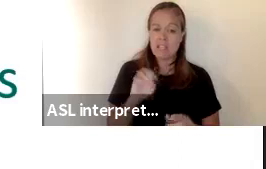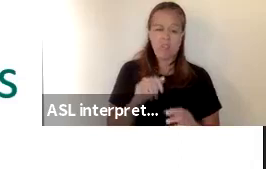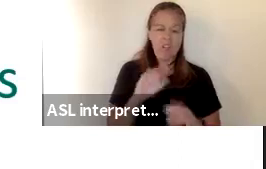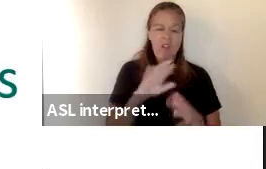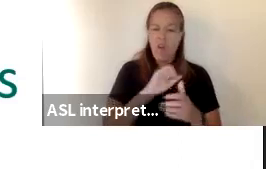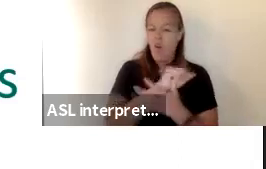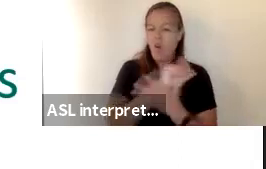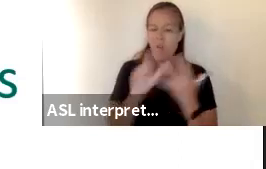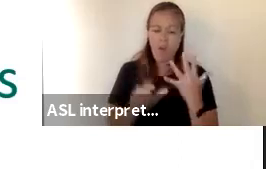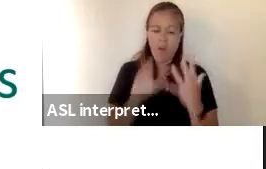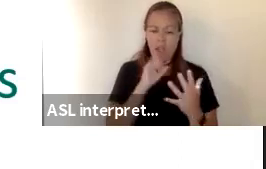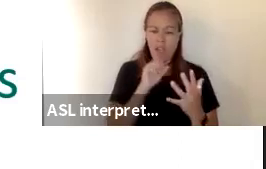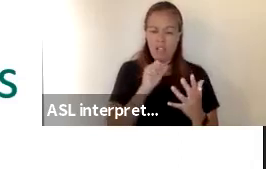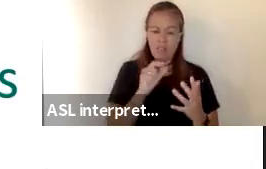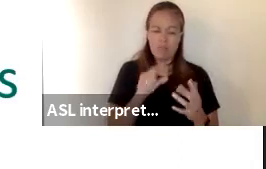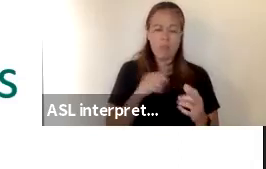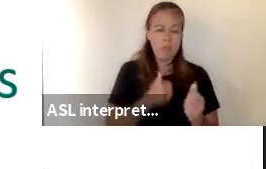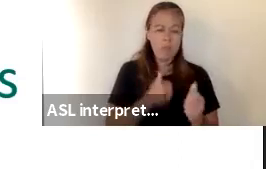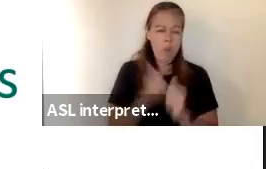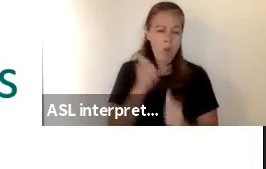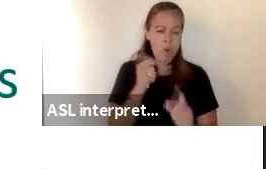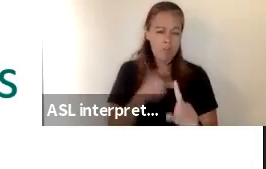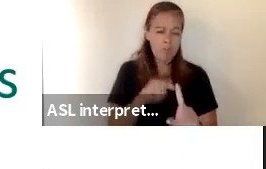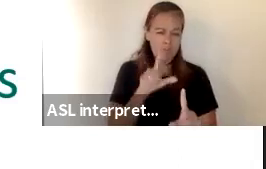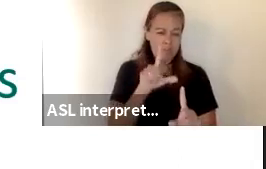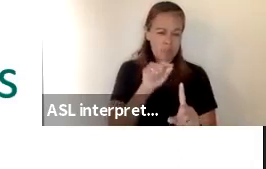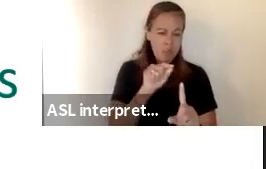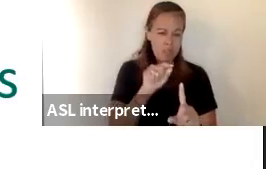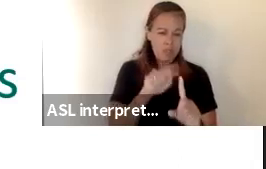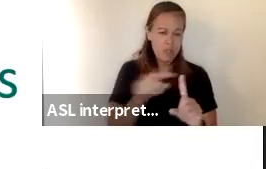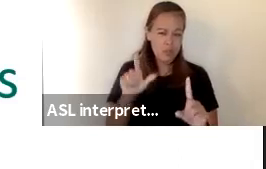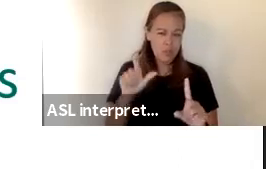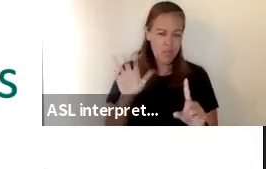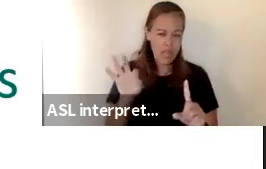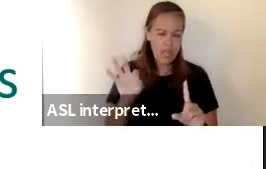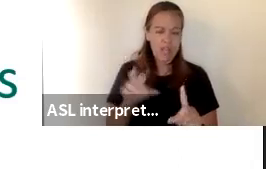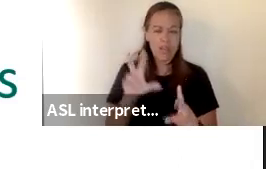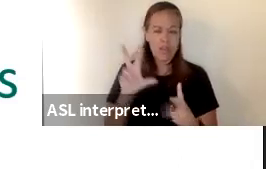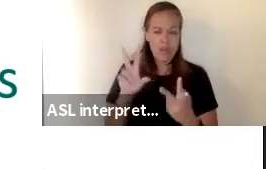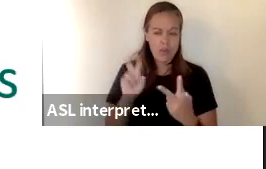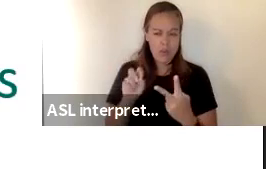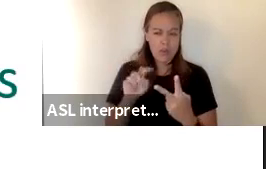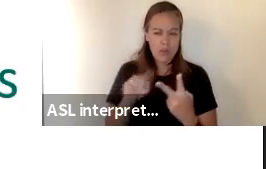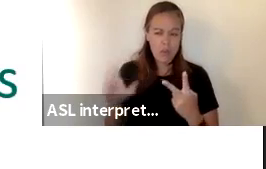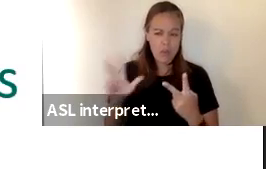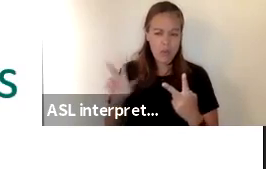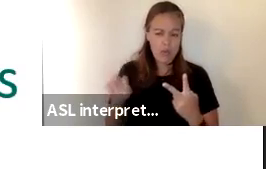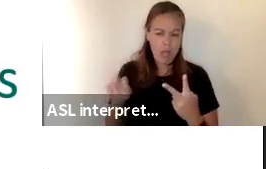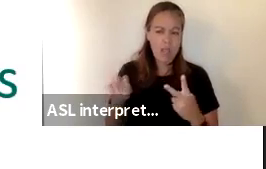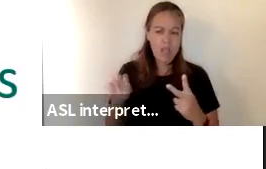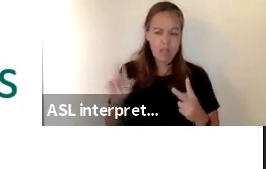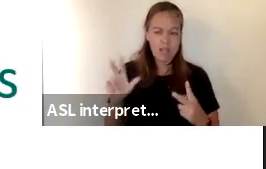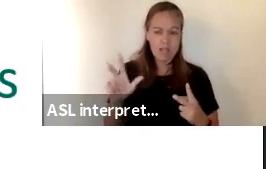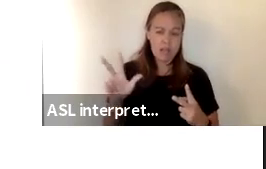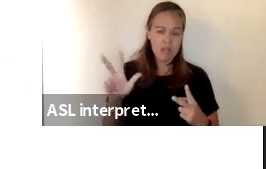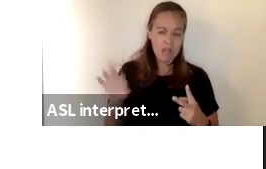but cases remain most frequent in the 20 to 29 and 30 to 39 year old age groups